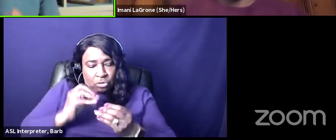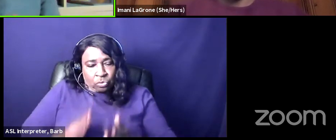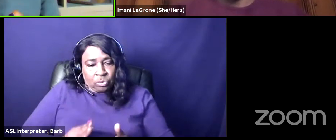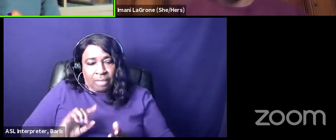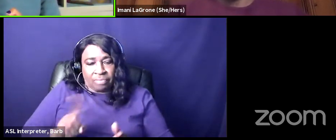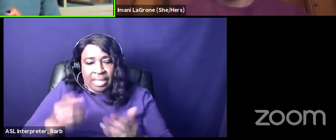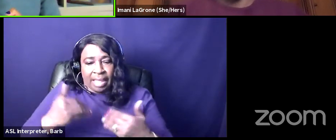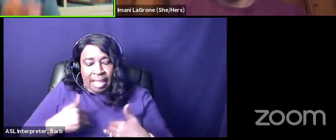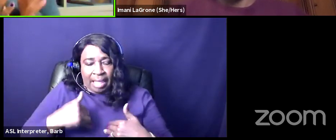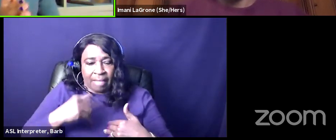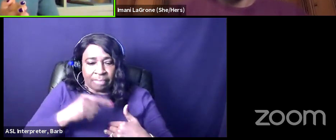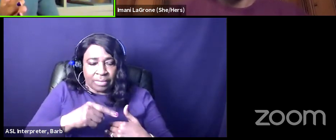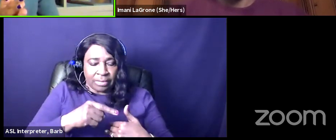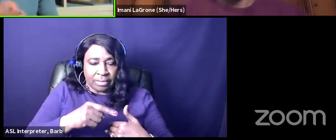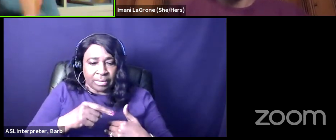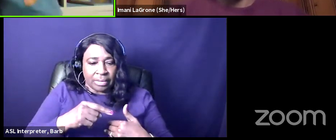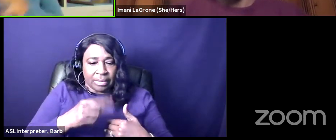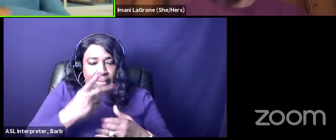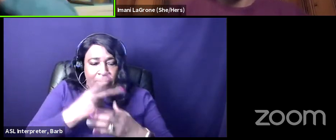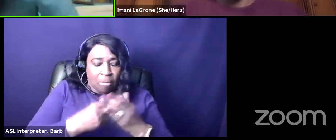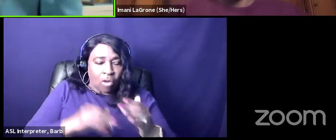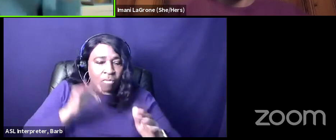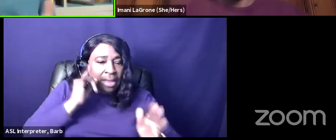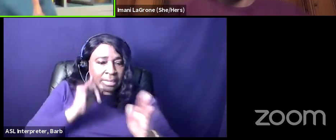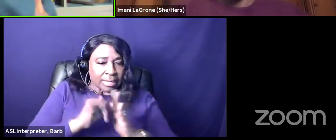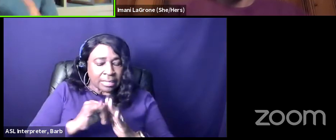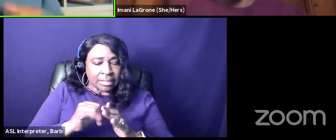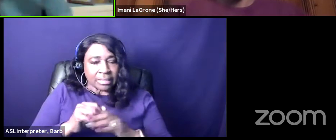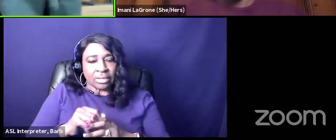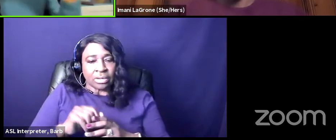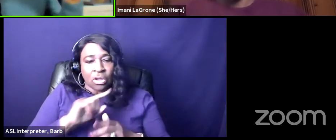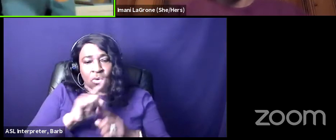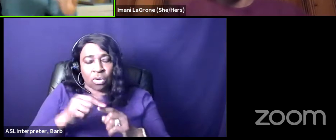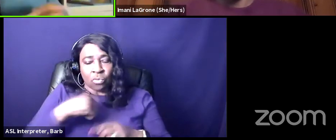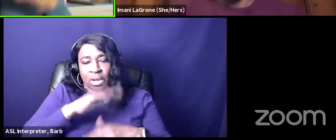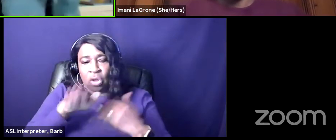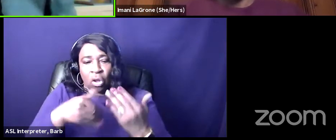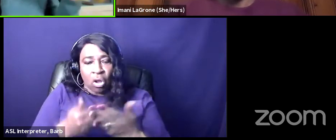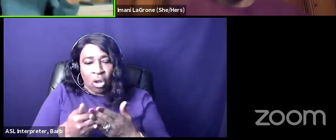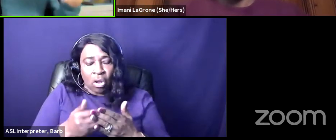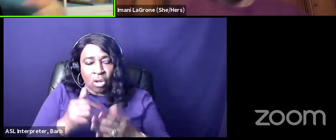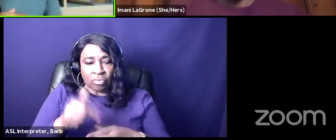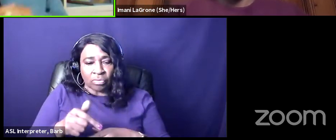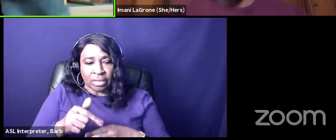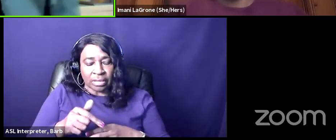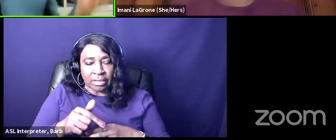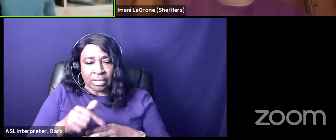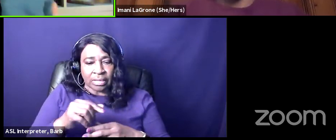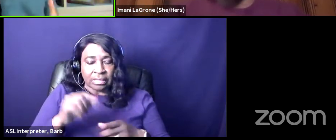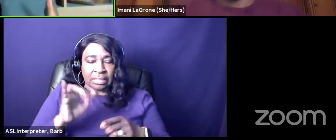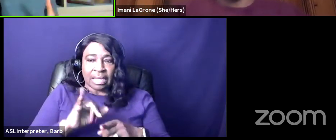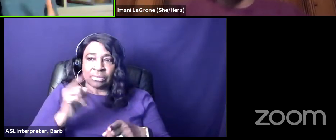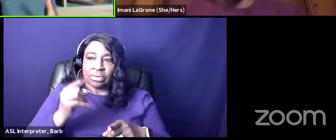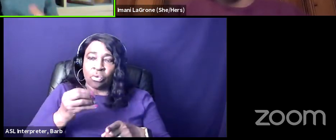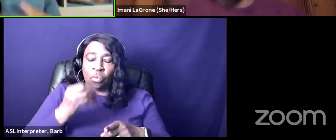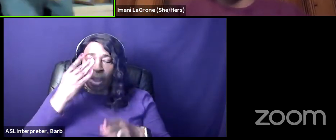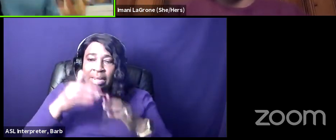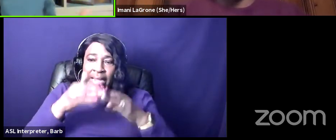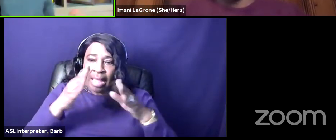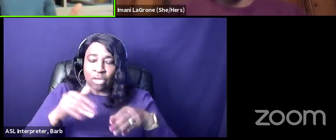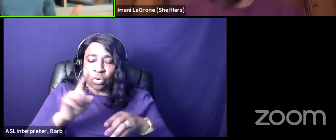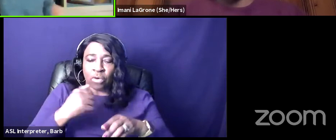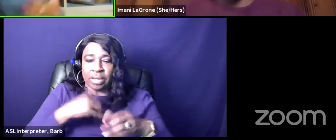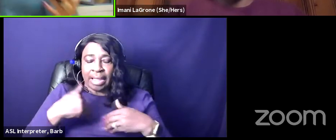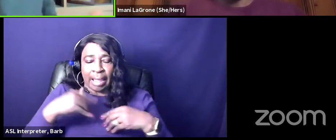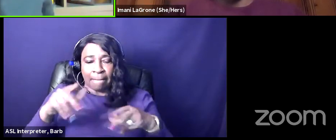this both and because you know when we all you know there's cape and house which is like the black house right where we'd have parties it's like